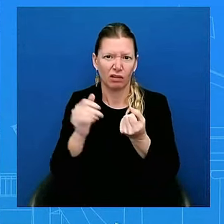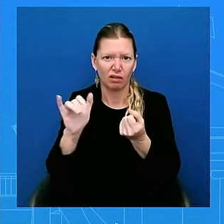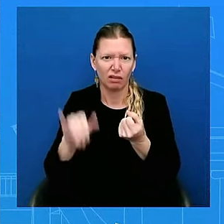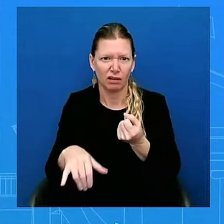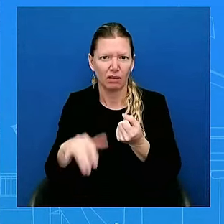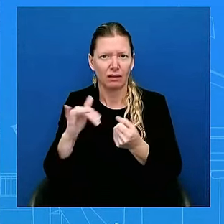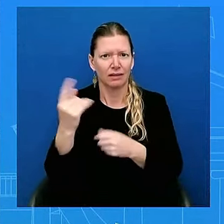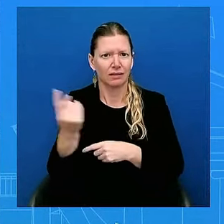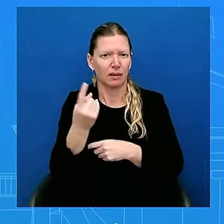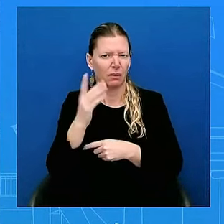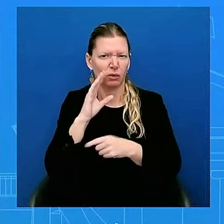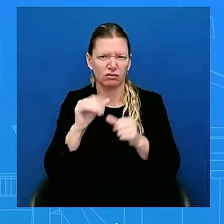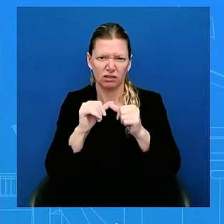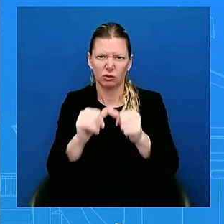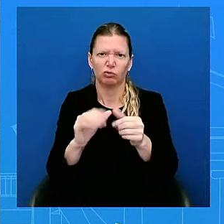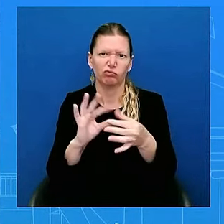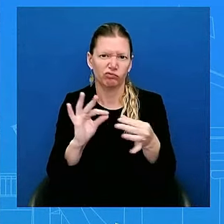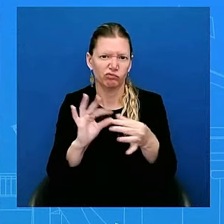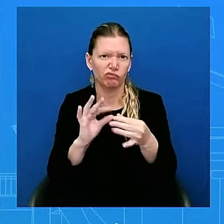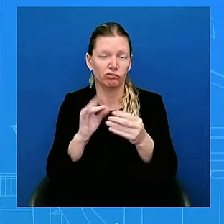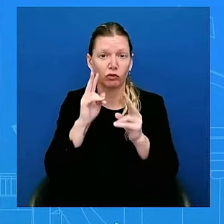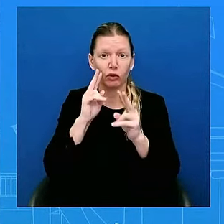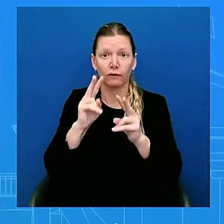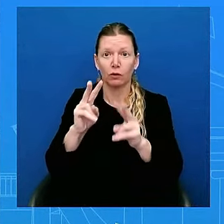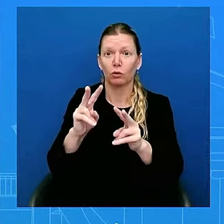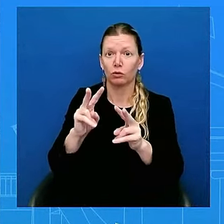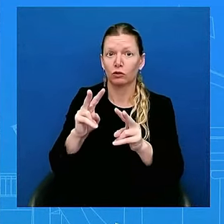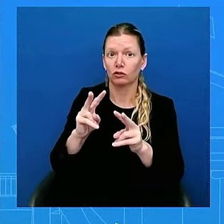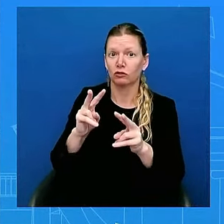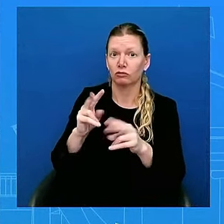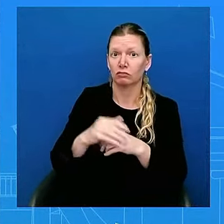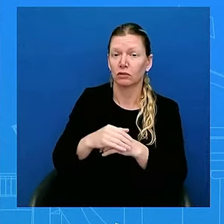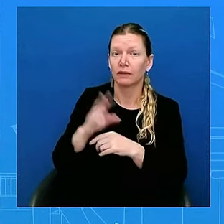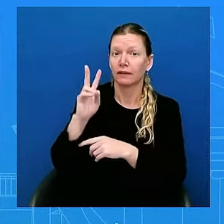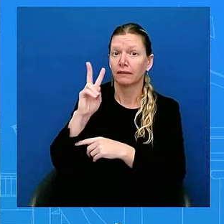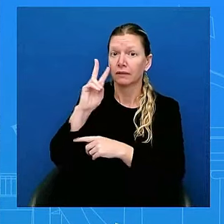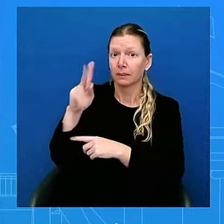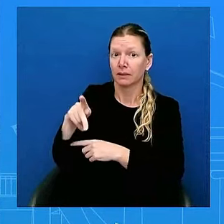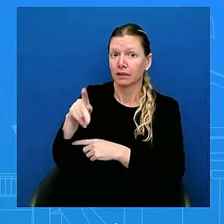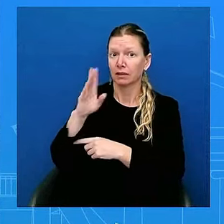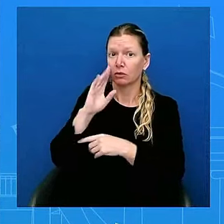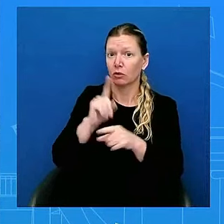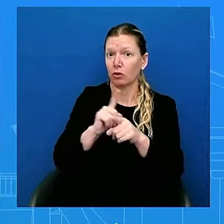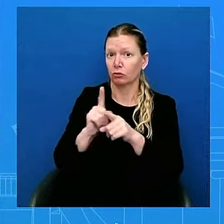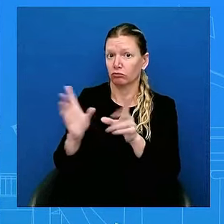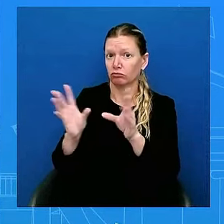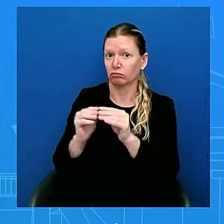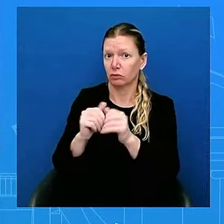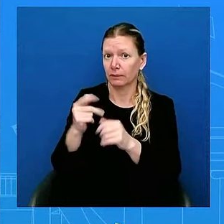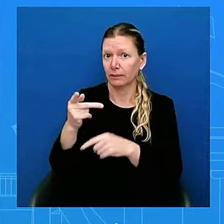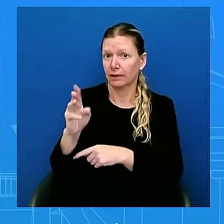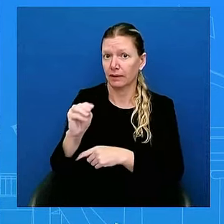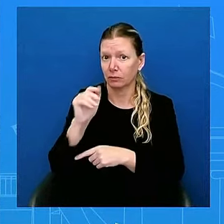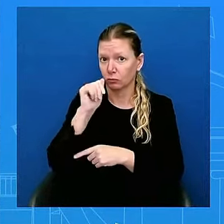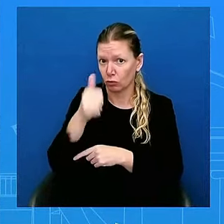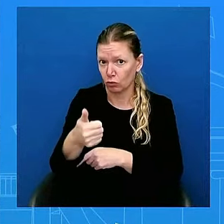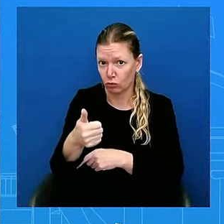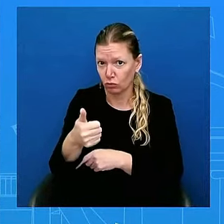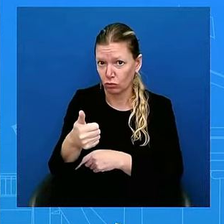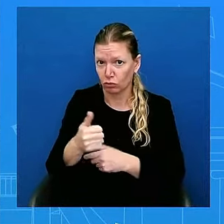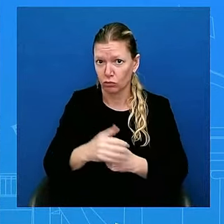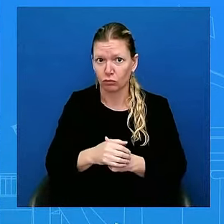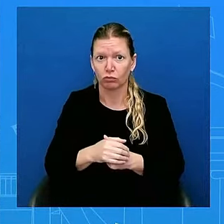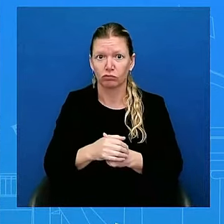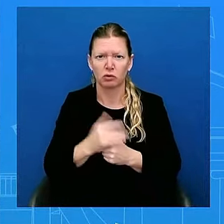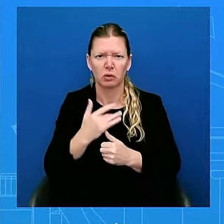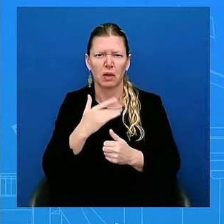Vice President is also going to have a meeting with the Prime Minister tomorrow. And so I'll leave it there. But the National Security Council